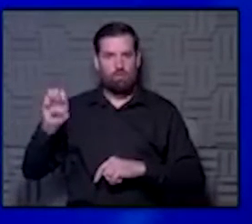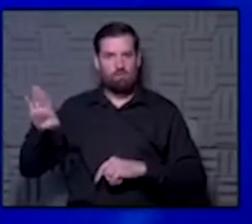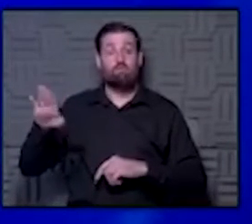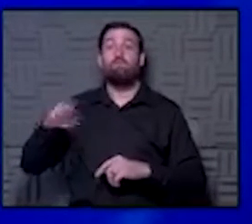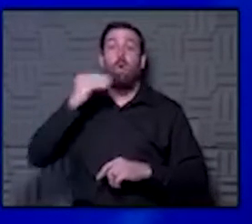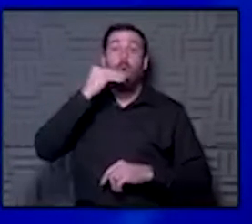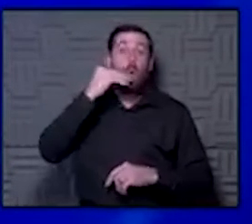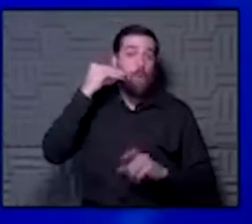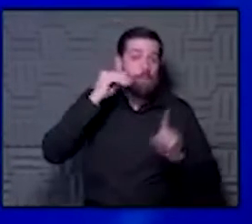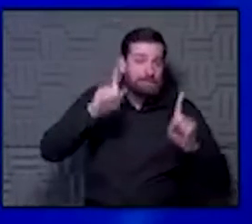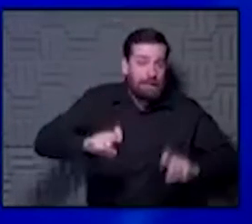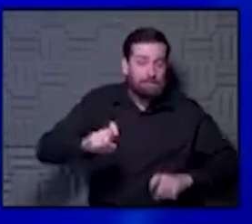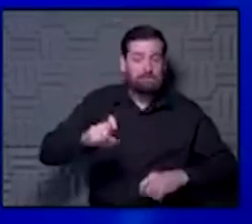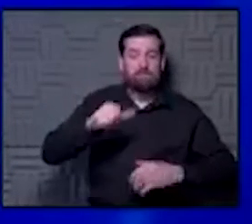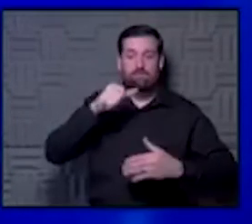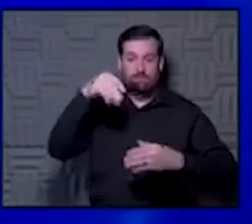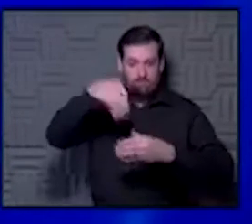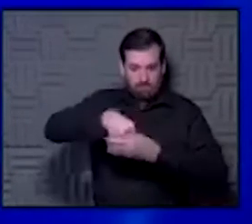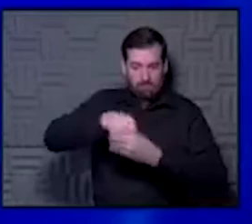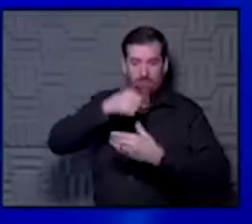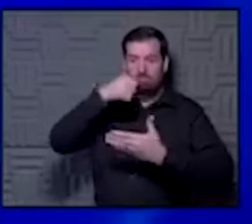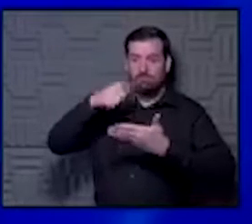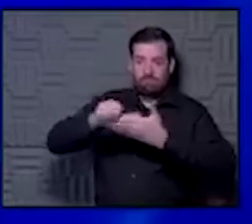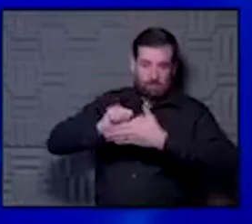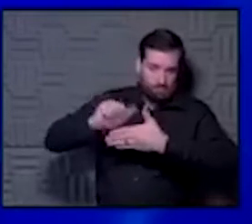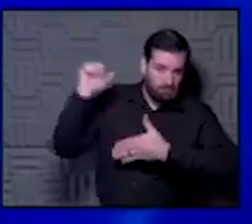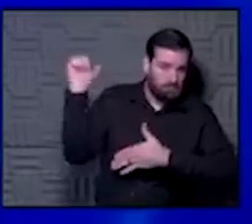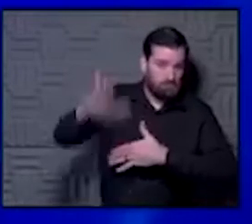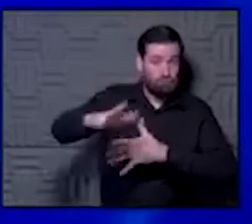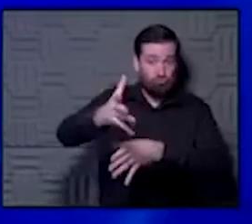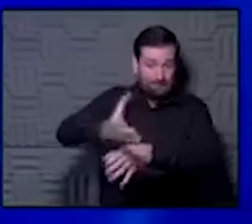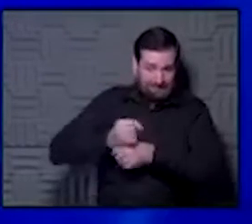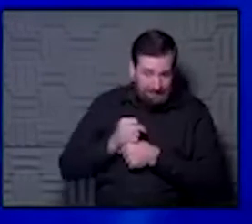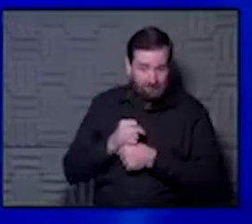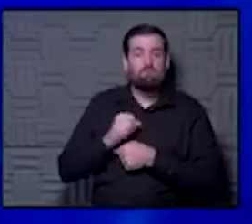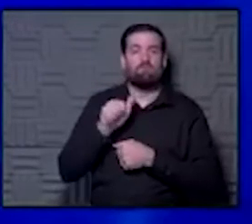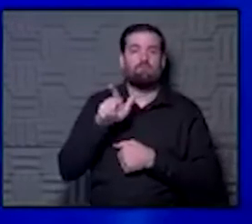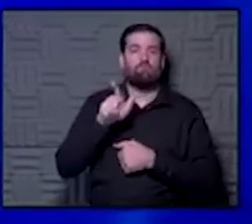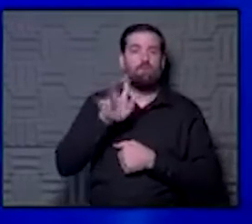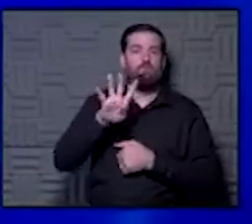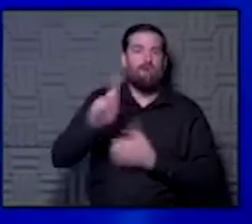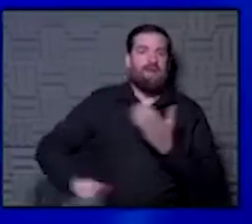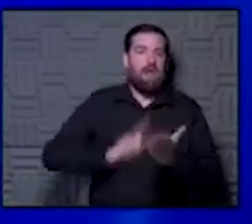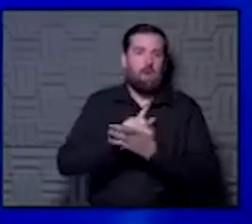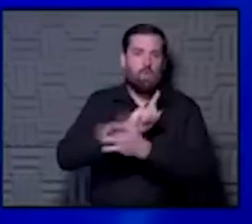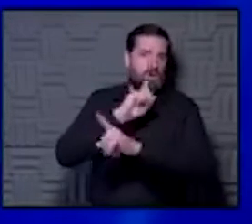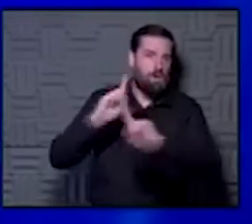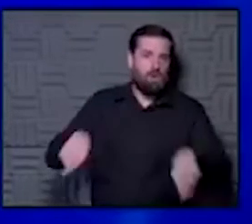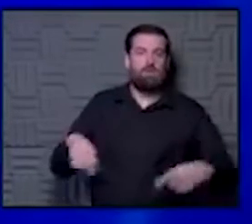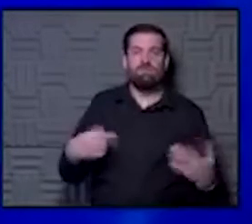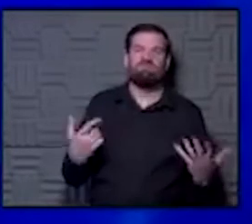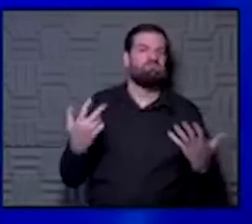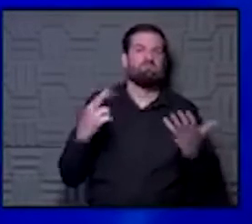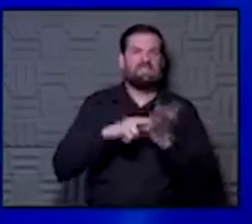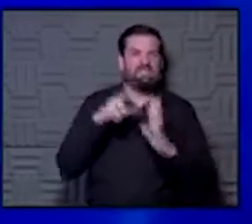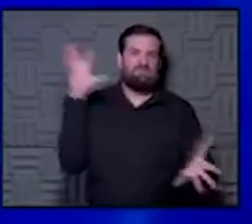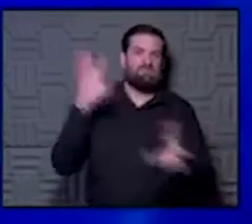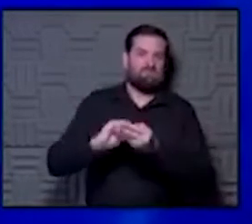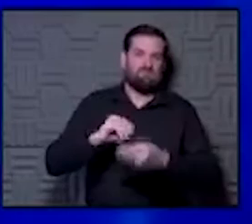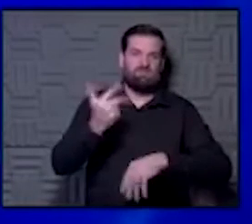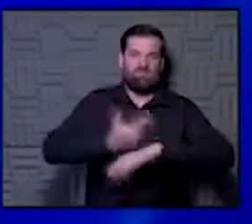you do. You mail in, and they promise that once they get a 24-hour turnaround with an email to you, so the turnaround overall is going be three or four days.